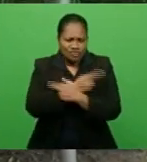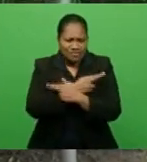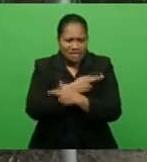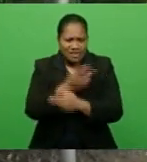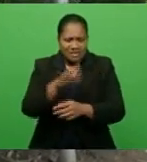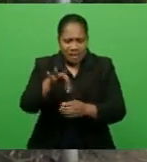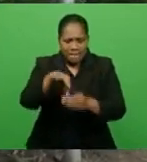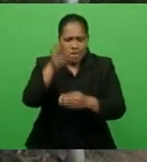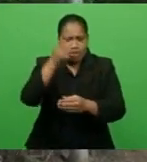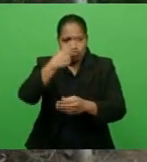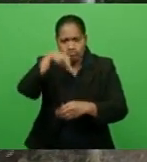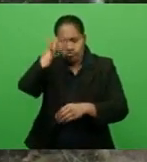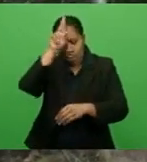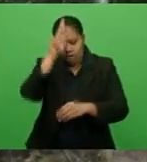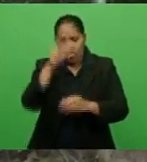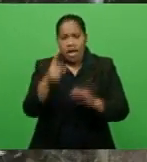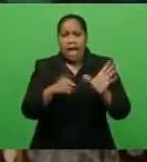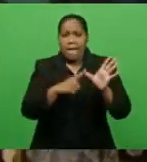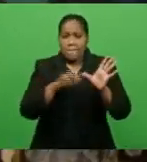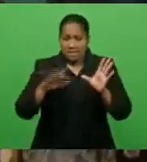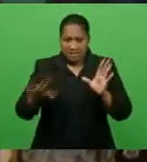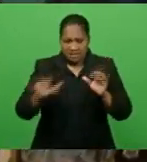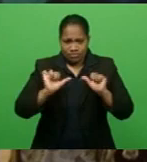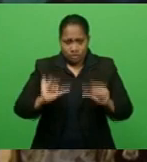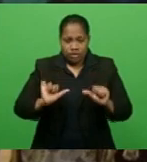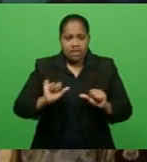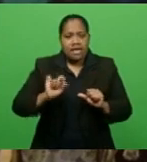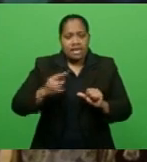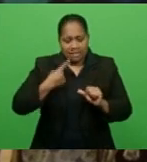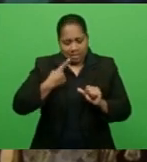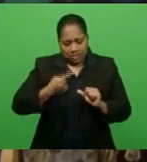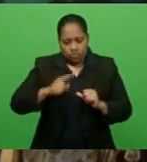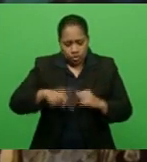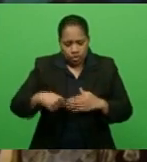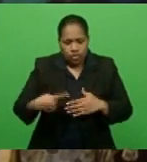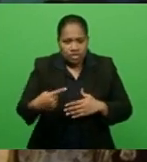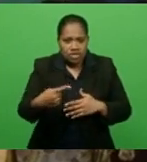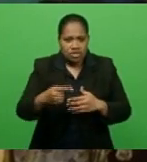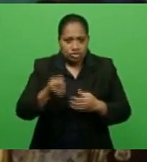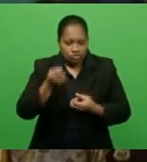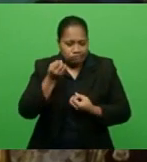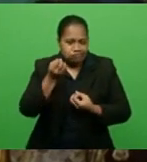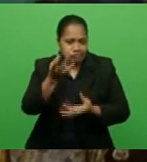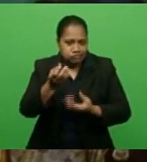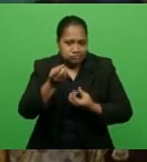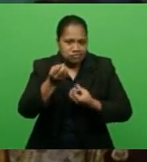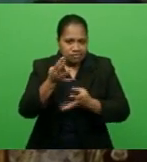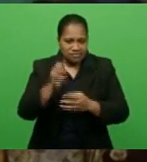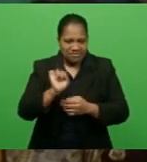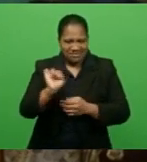Afanissa as their president, he will continue to make his concerns heard in the party. Well,